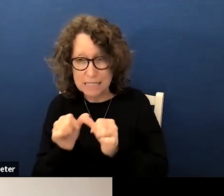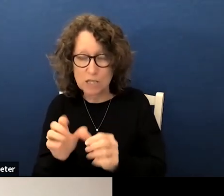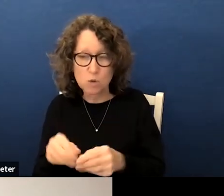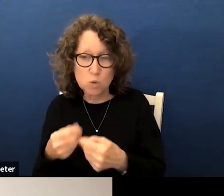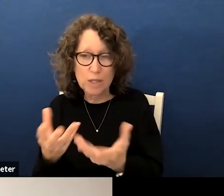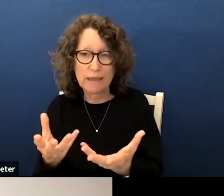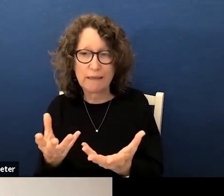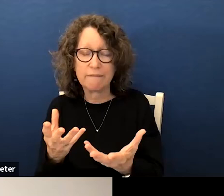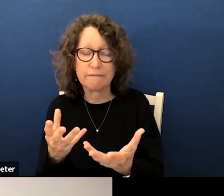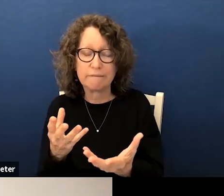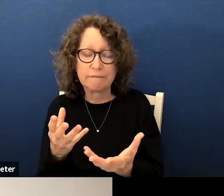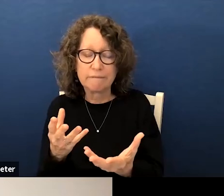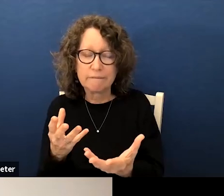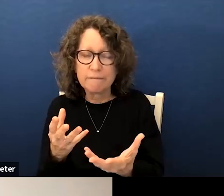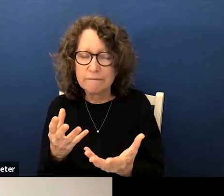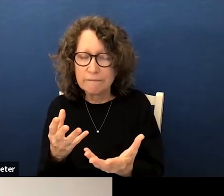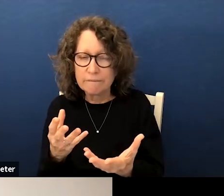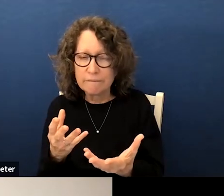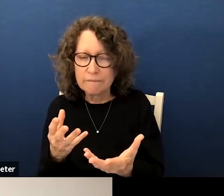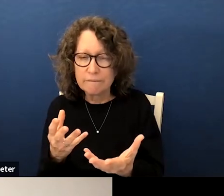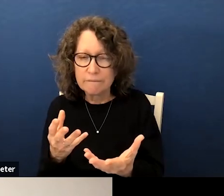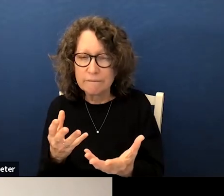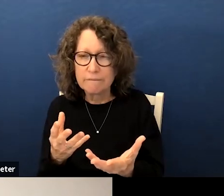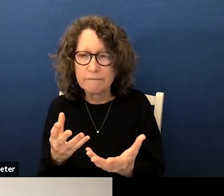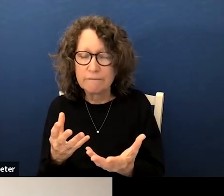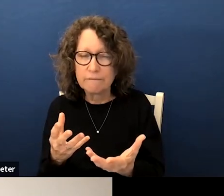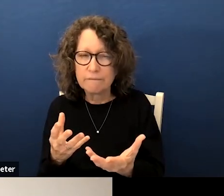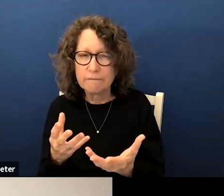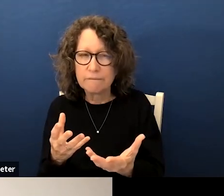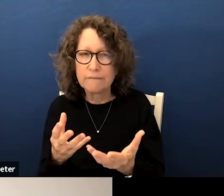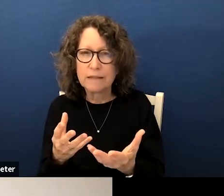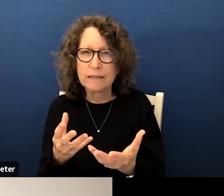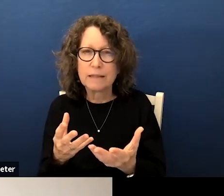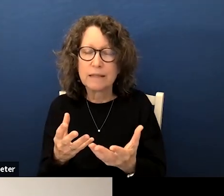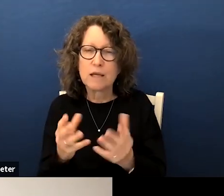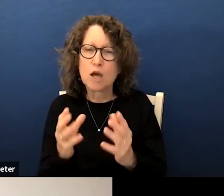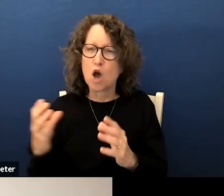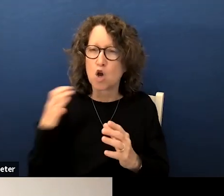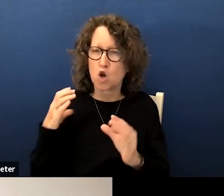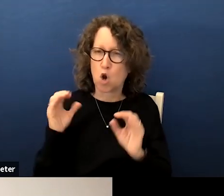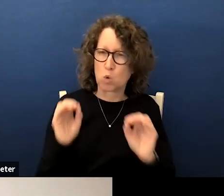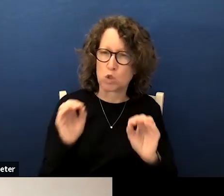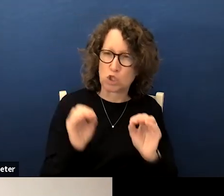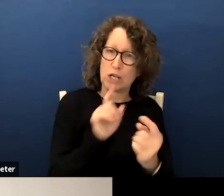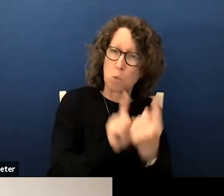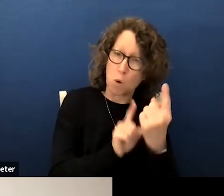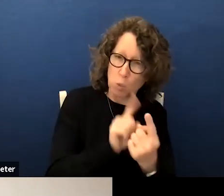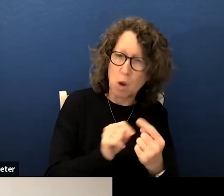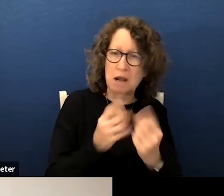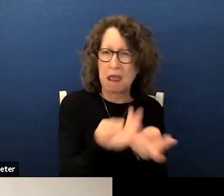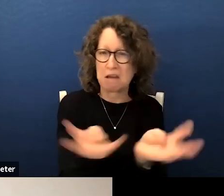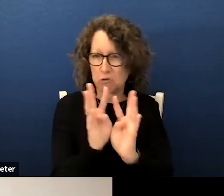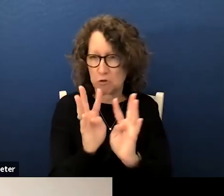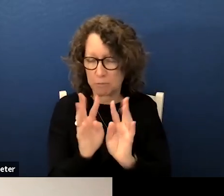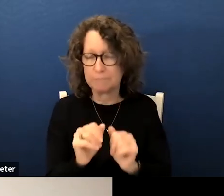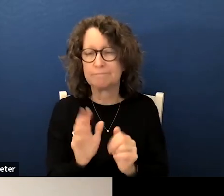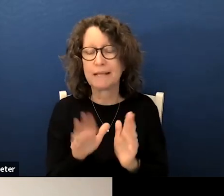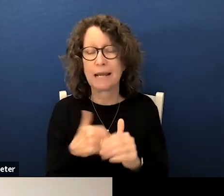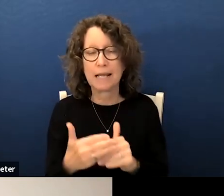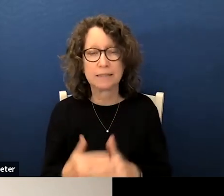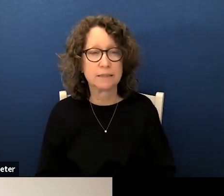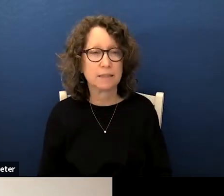both collective and individualized coaching to teachers next slide